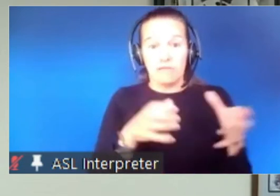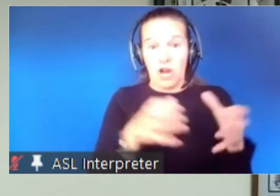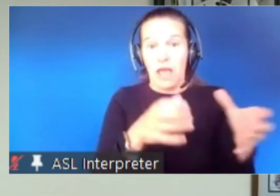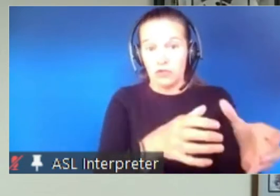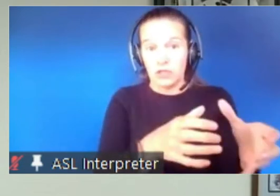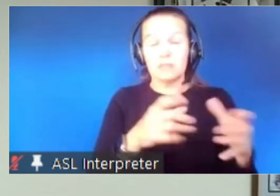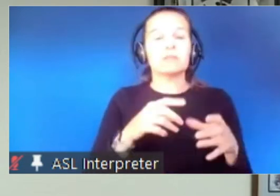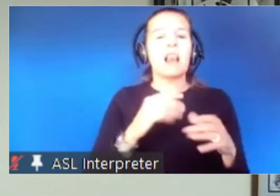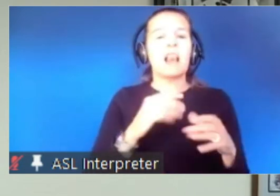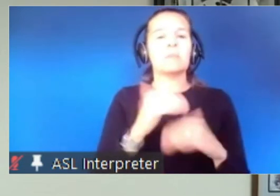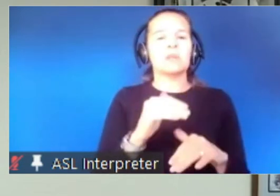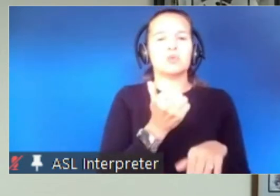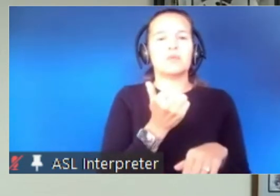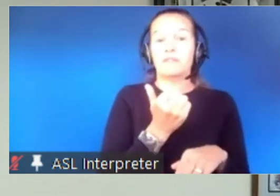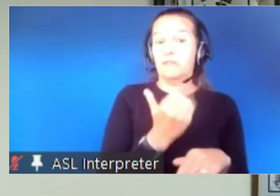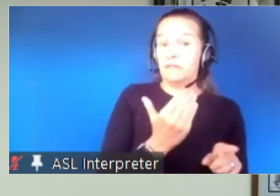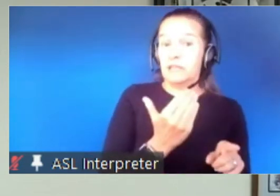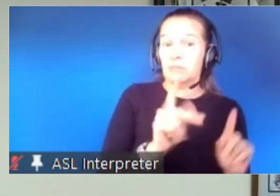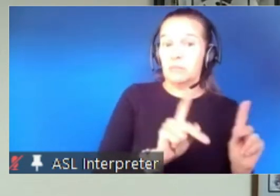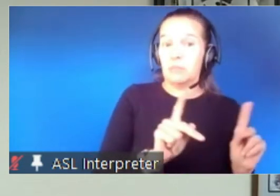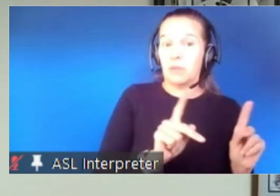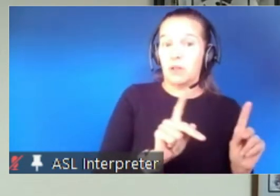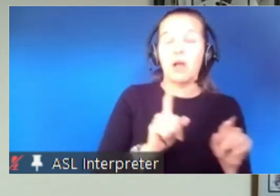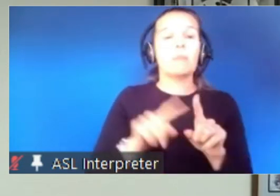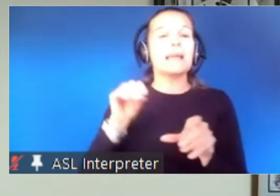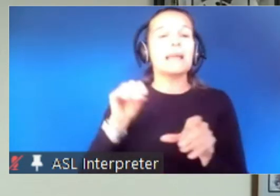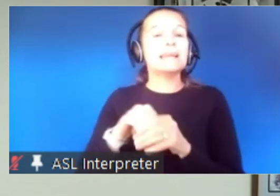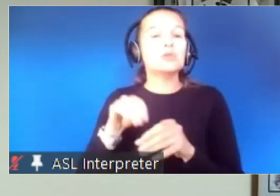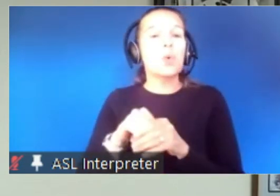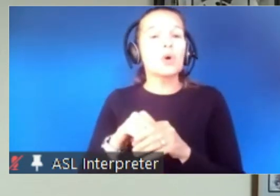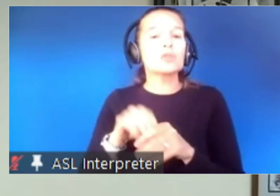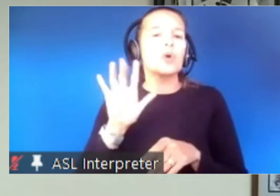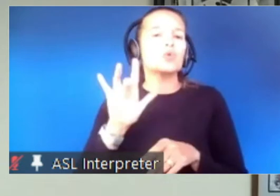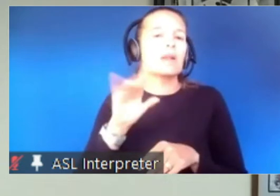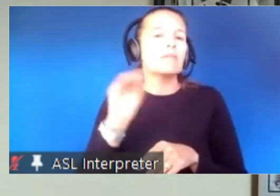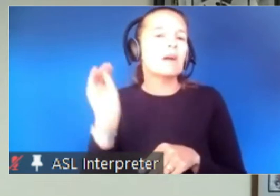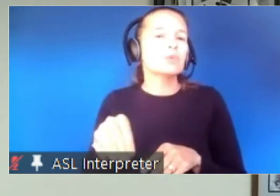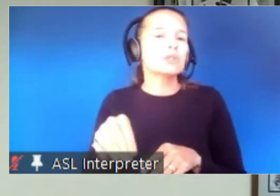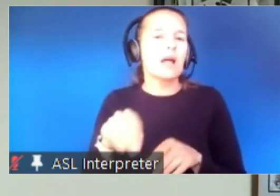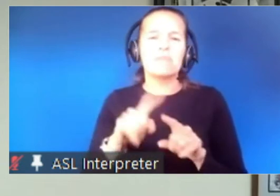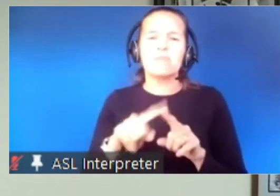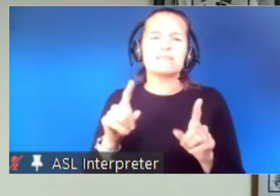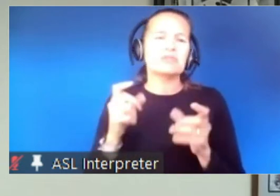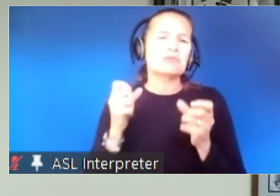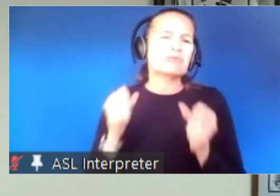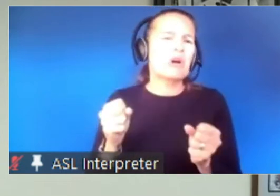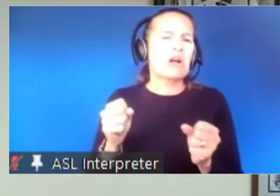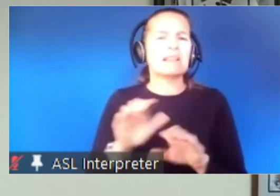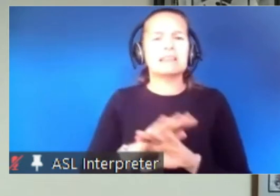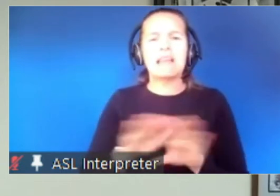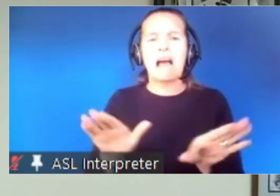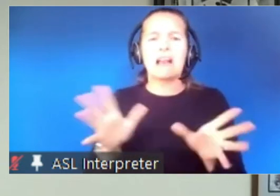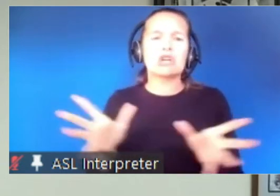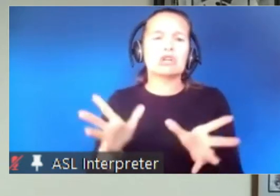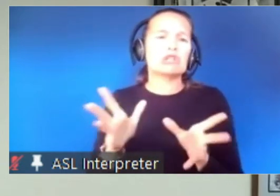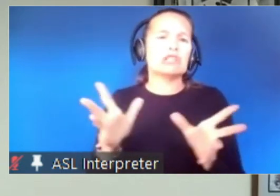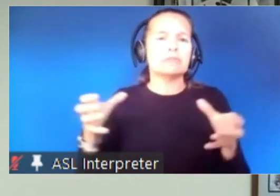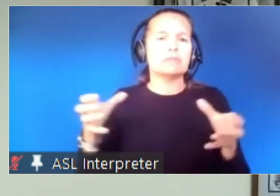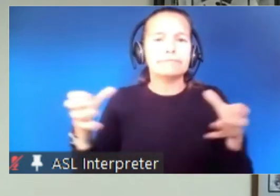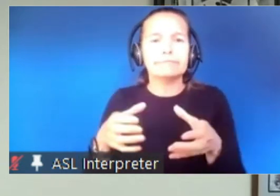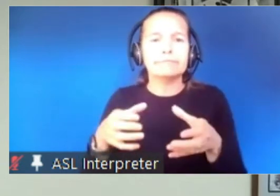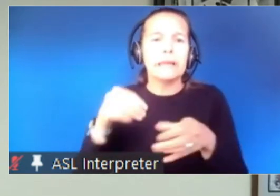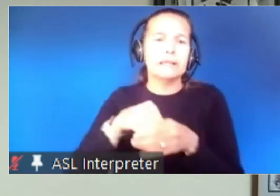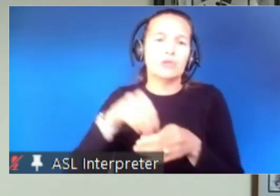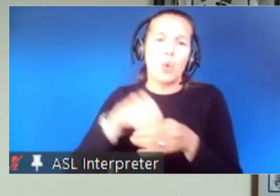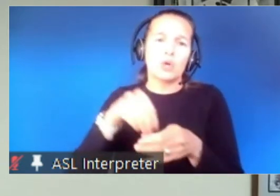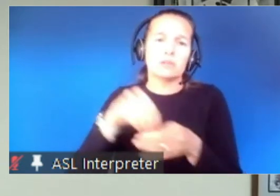indoors 25 percent availability but strongly discouraged indoors and no food or drink and